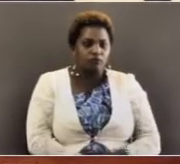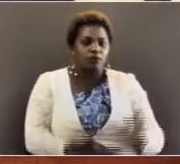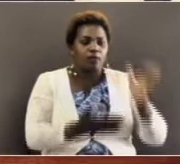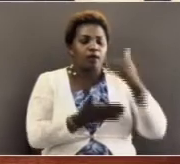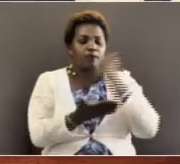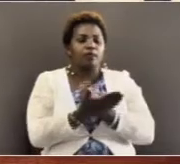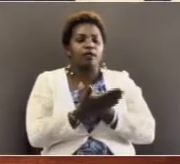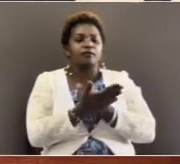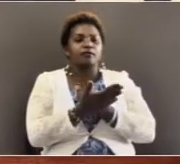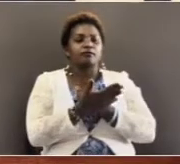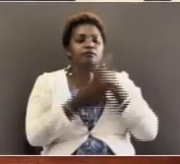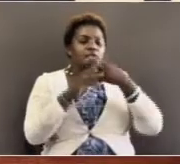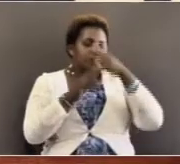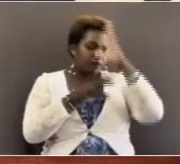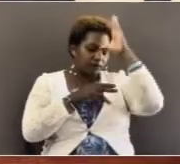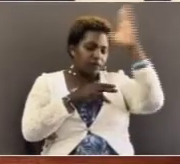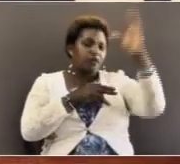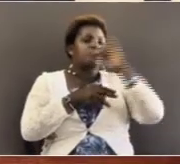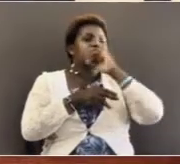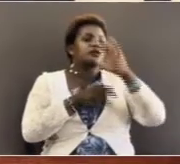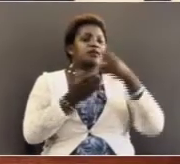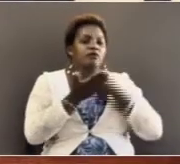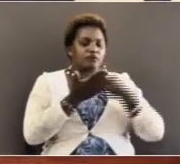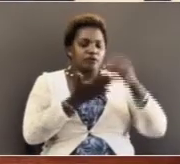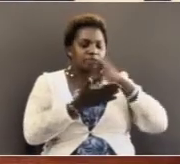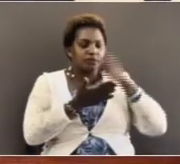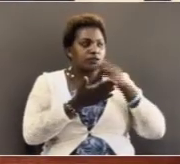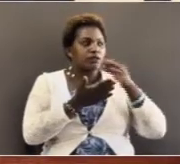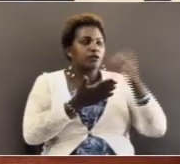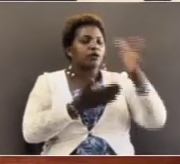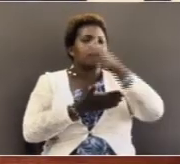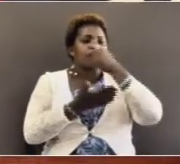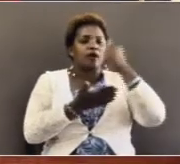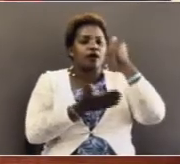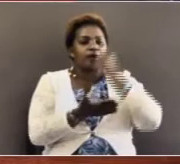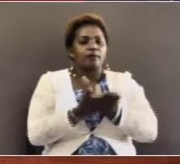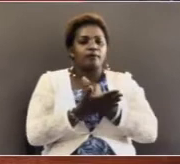amen the name of the father and of the son and of the holy spirit